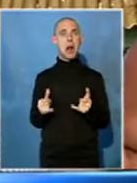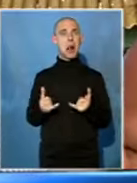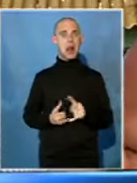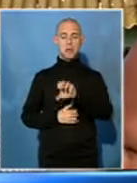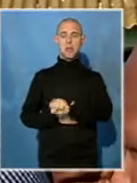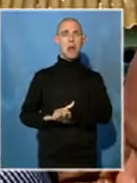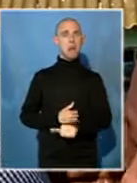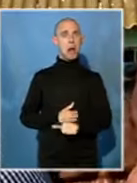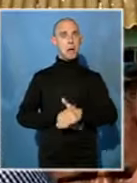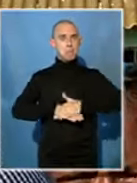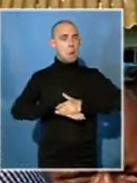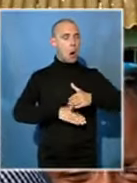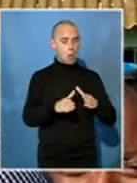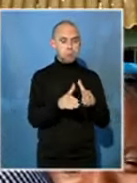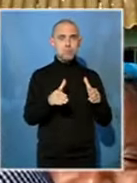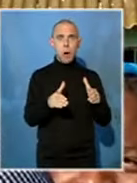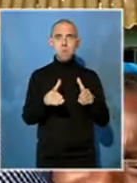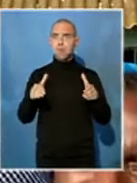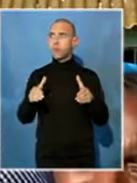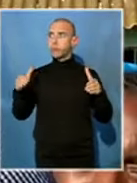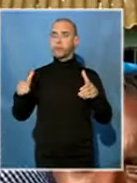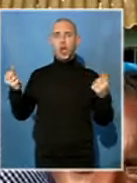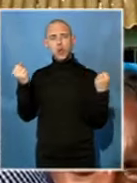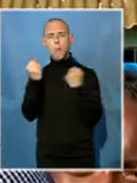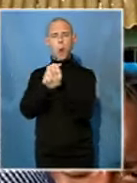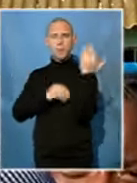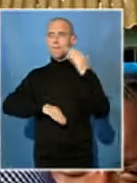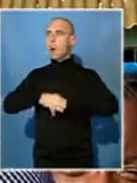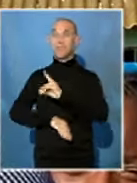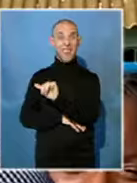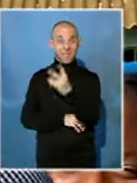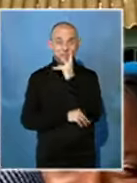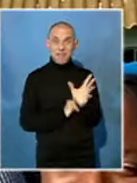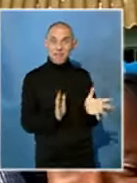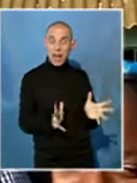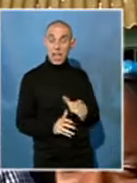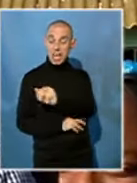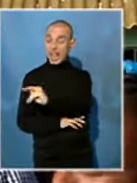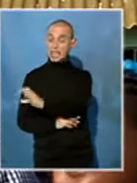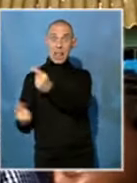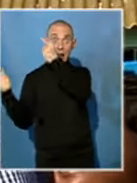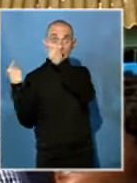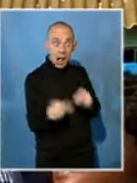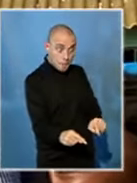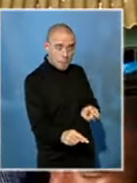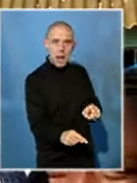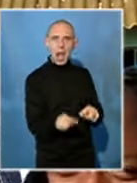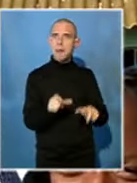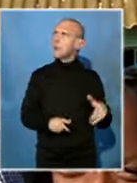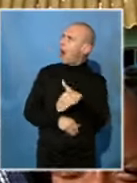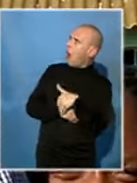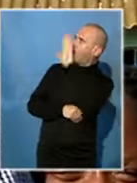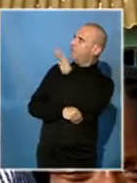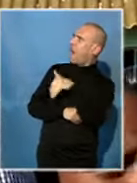been in every community. You are seeing that even where the ANC comes, people are chasing them away. Your South Africans don't have